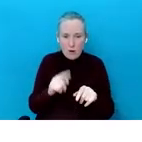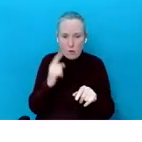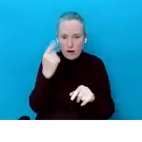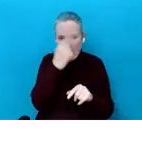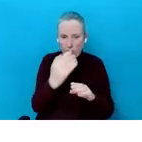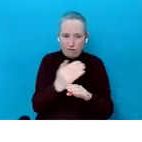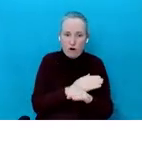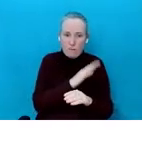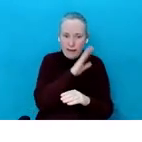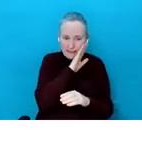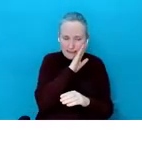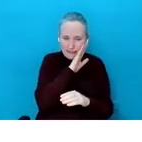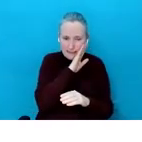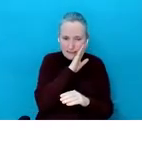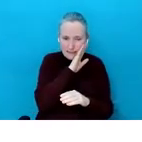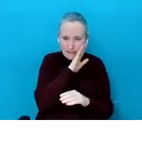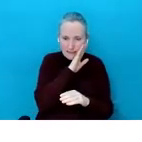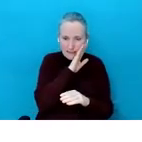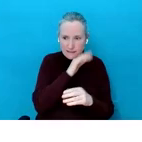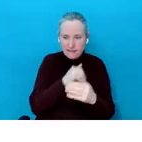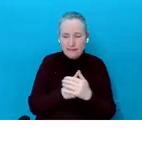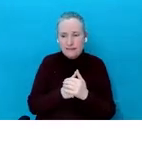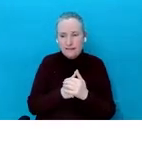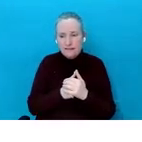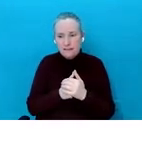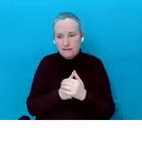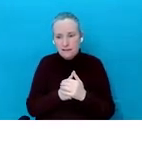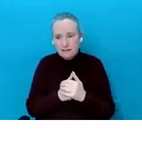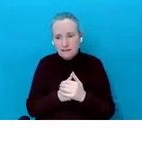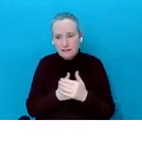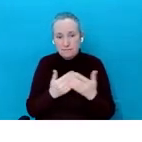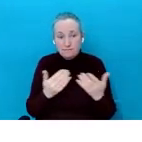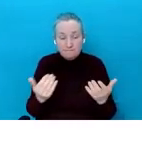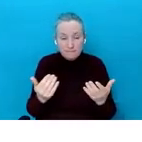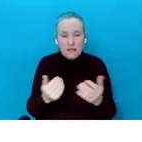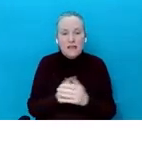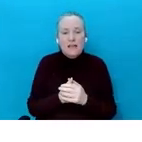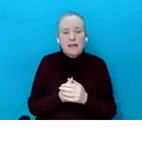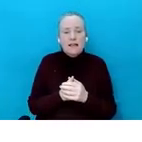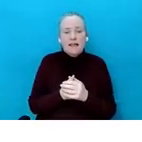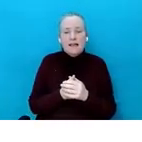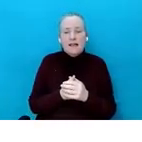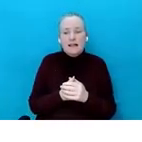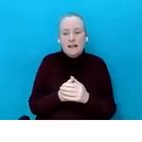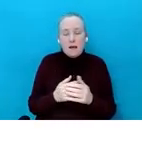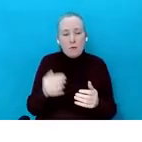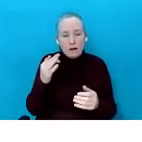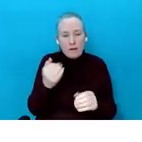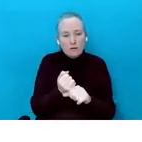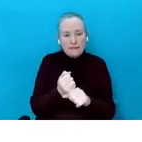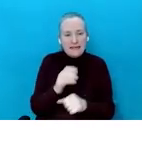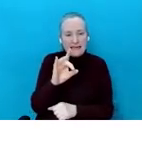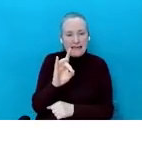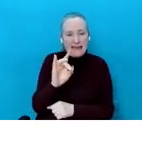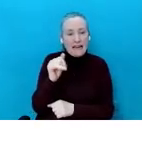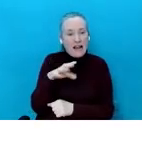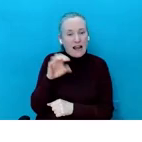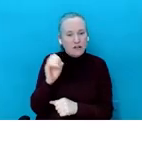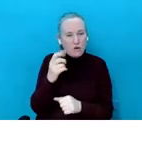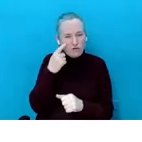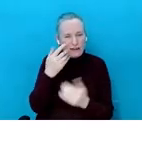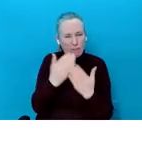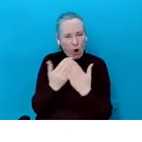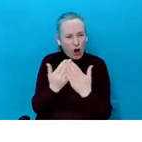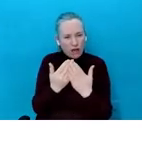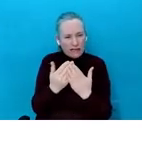asked is, what about the Kindle? Well, you know, if a Kindle helps relax your child and get them into